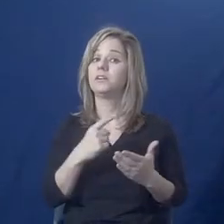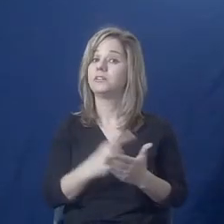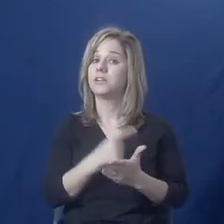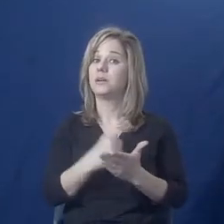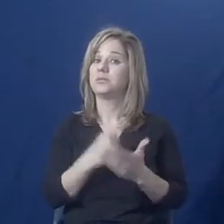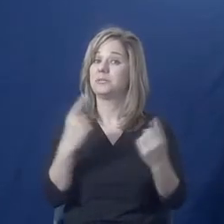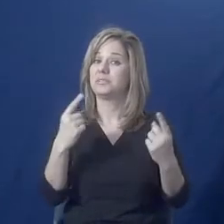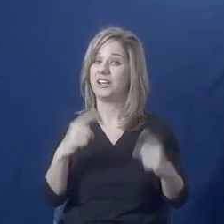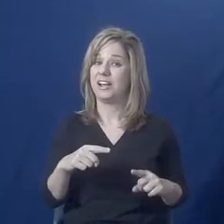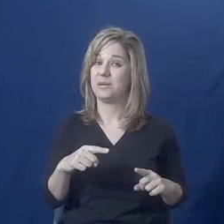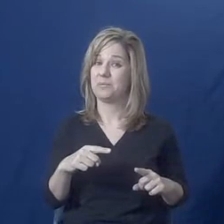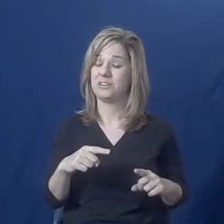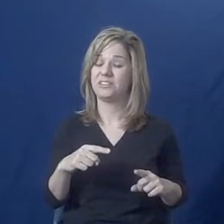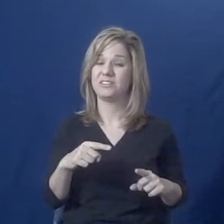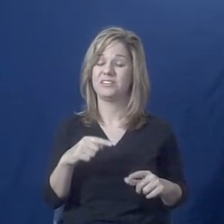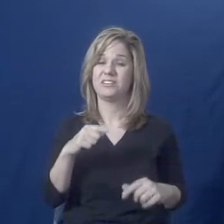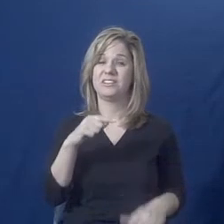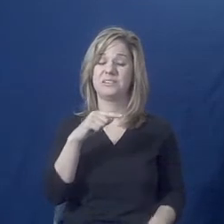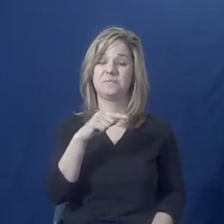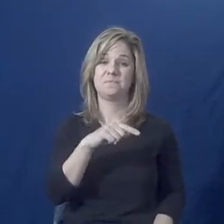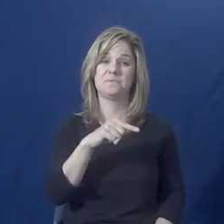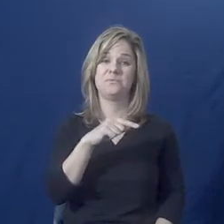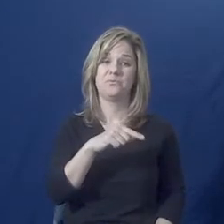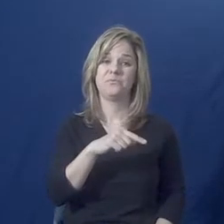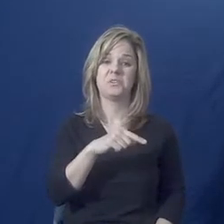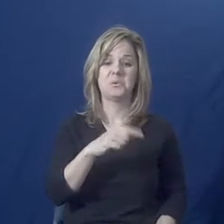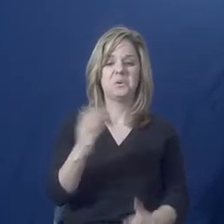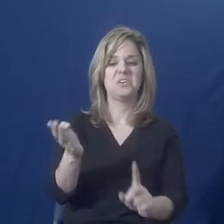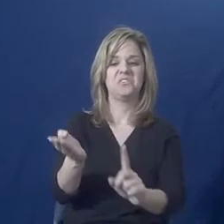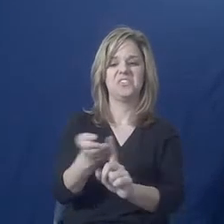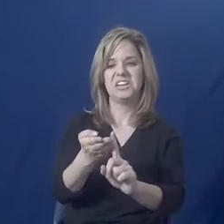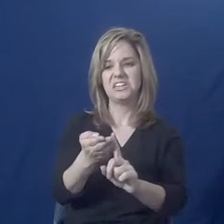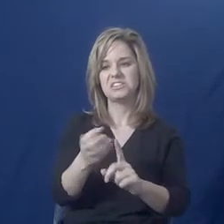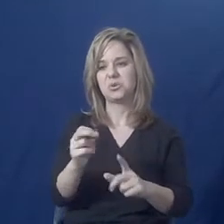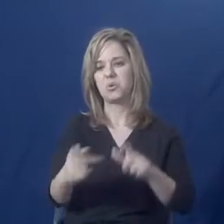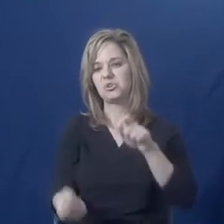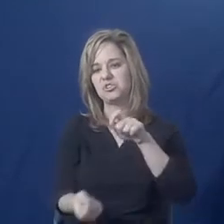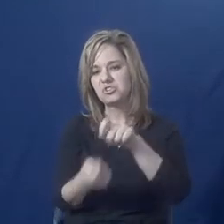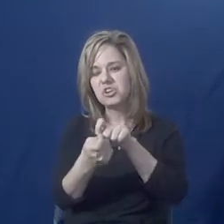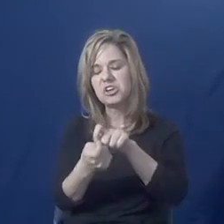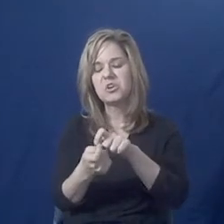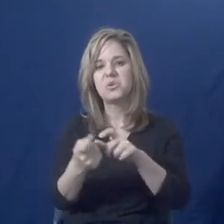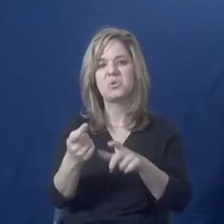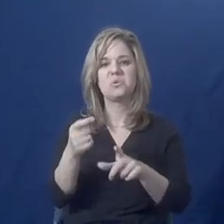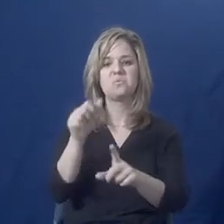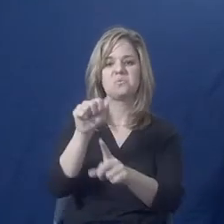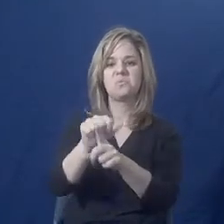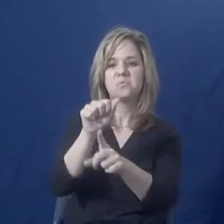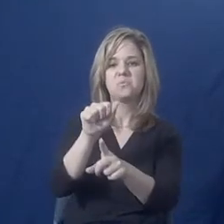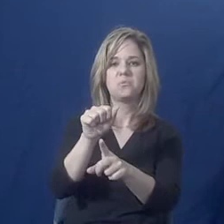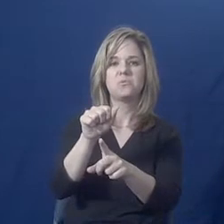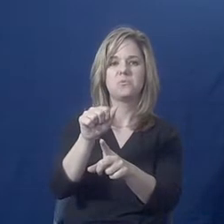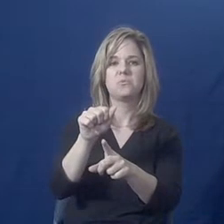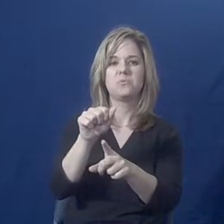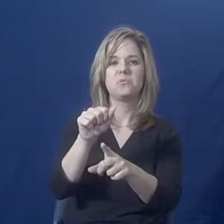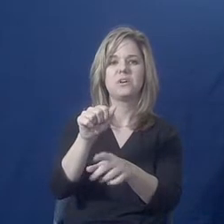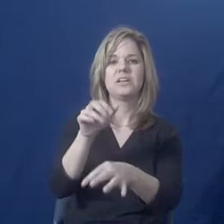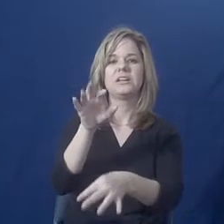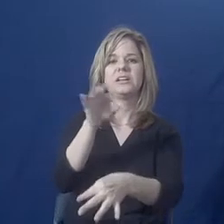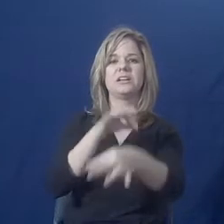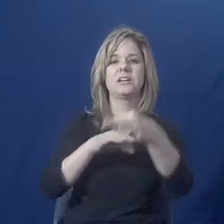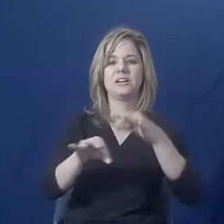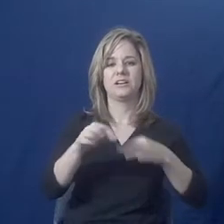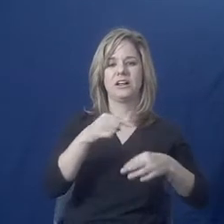to convince you or trick you into making them your representative payee.